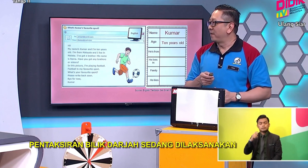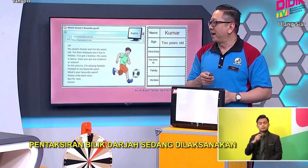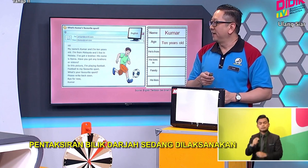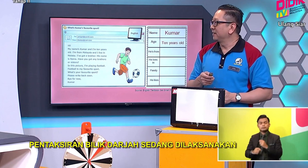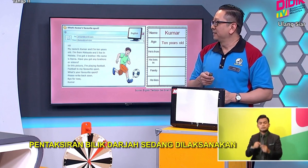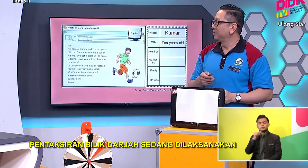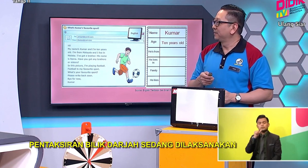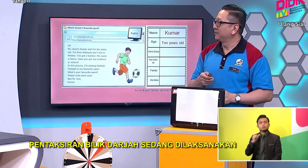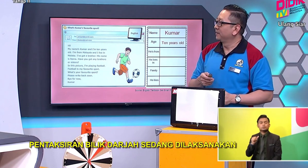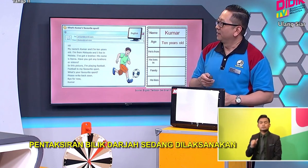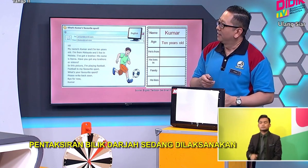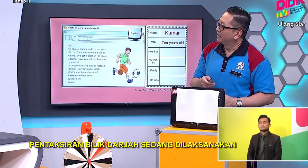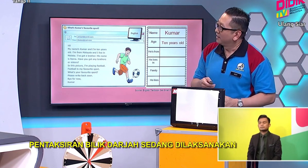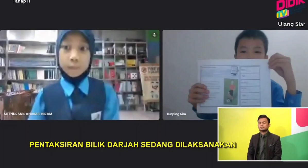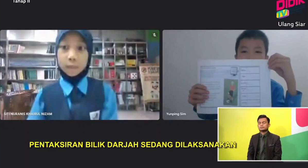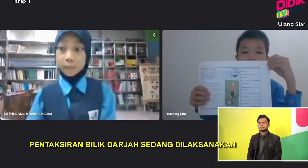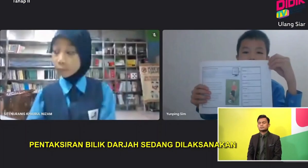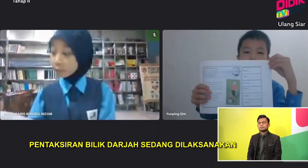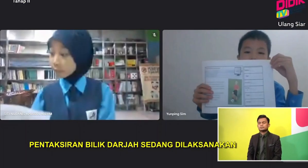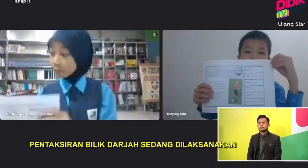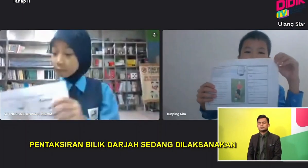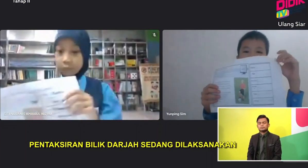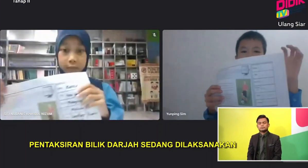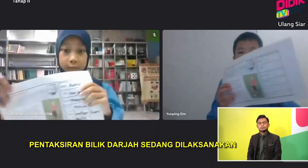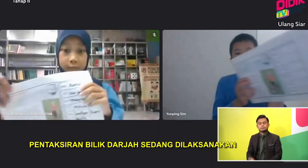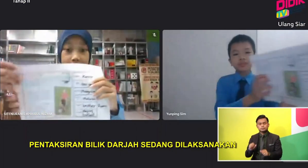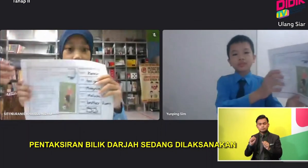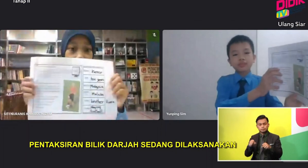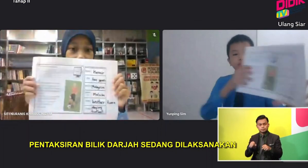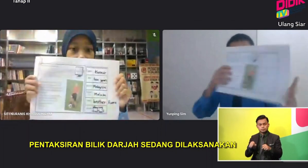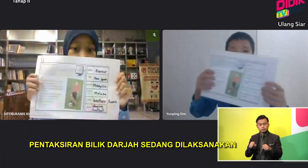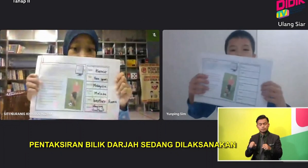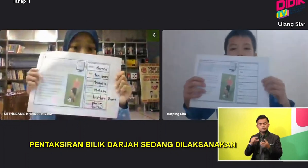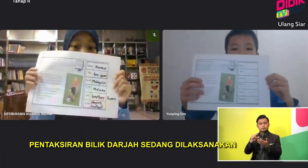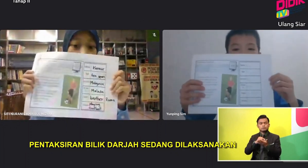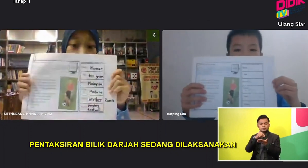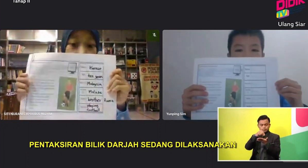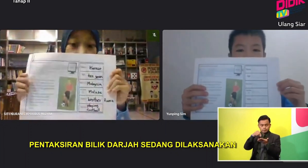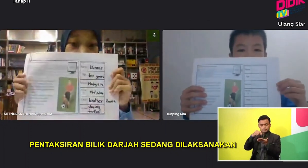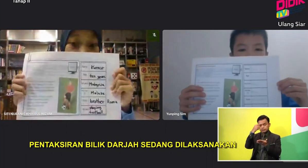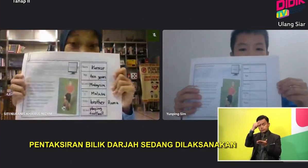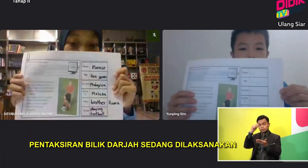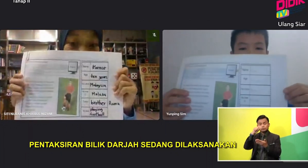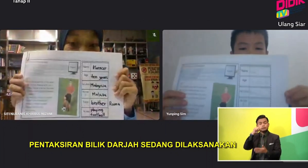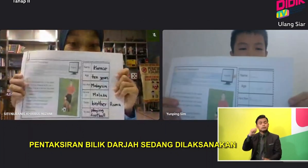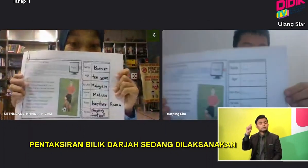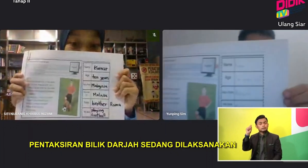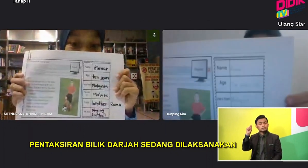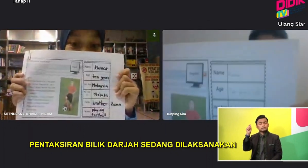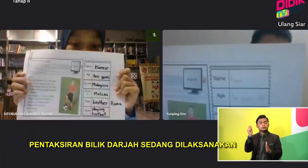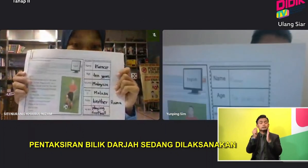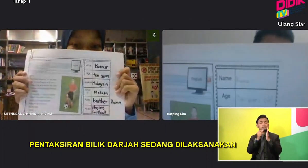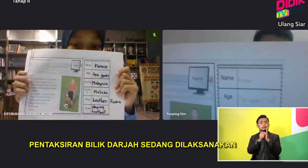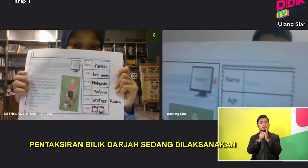Right. You can use the pencil to mark your answer. Okay. Okay, then the